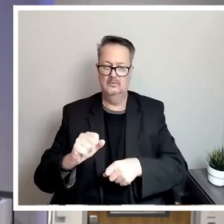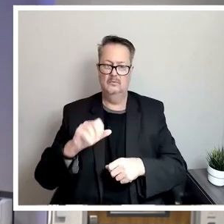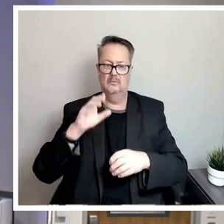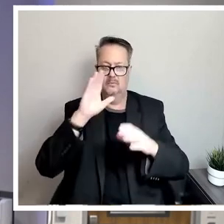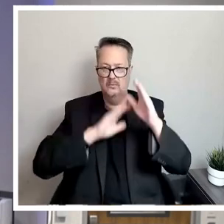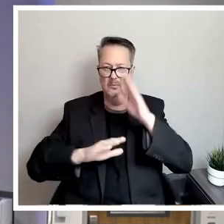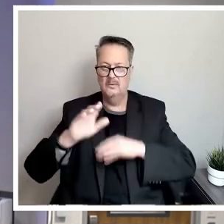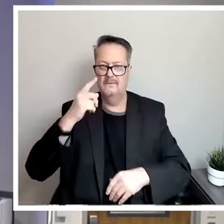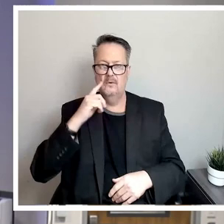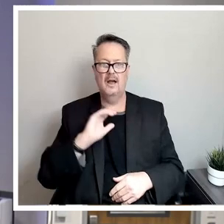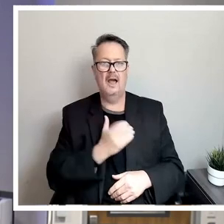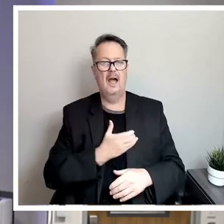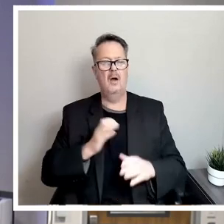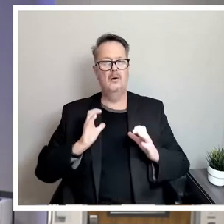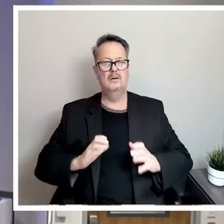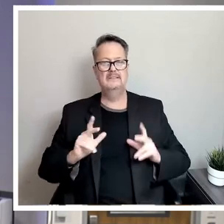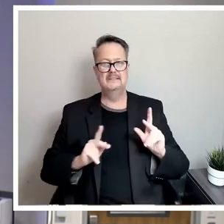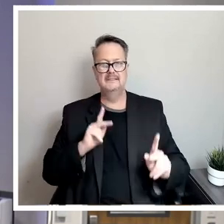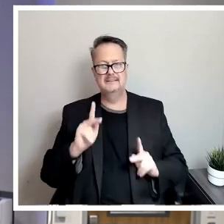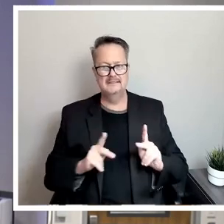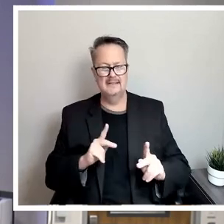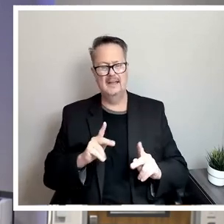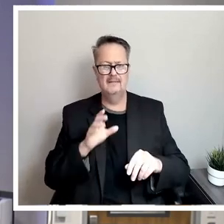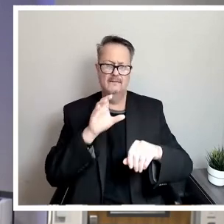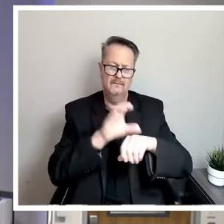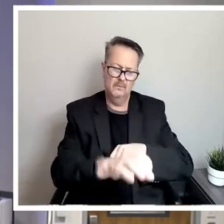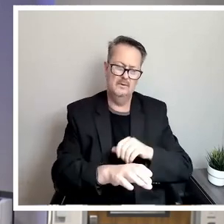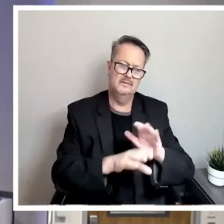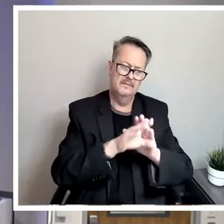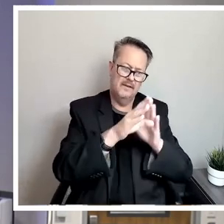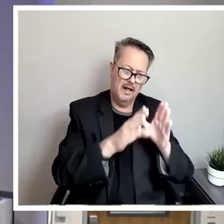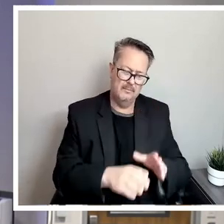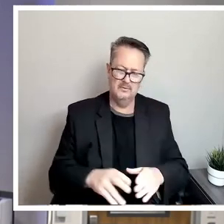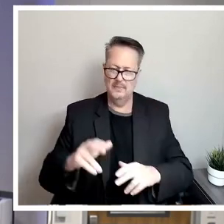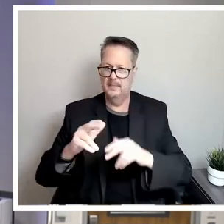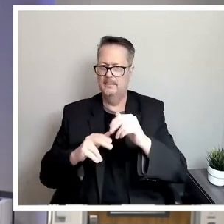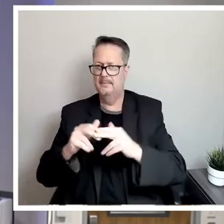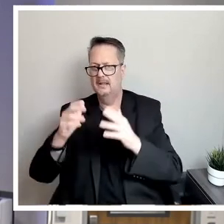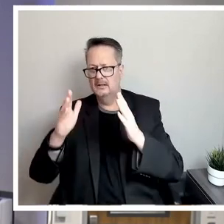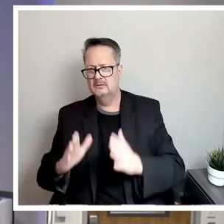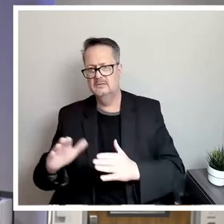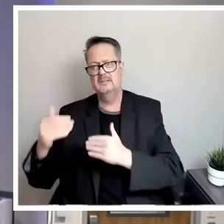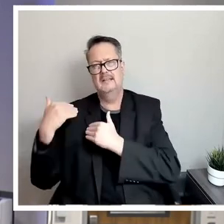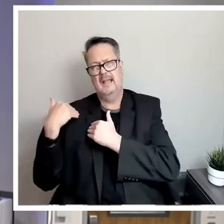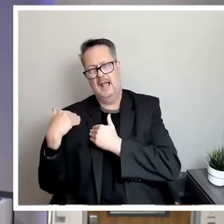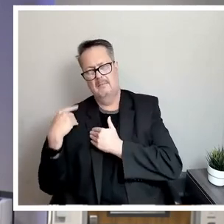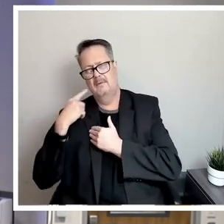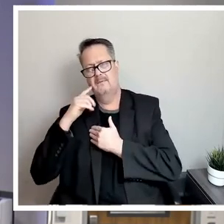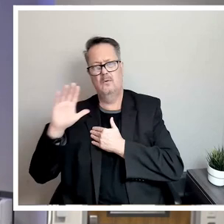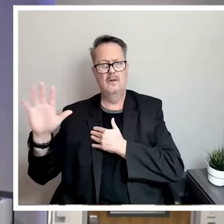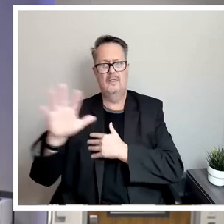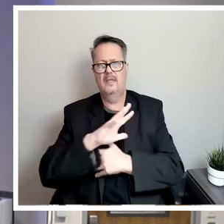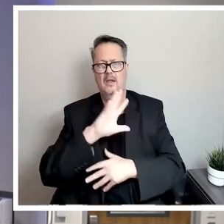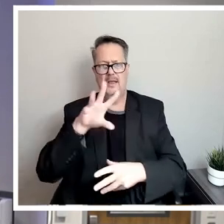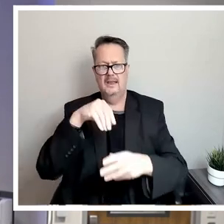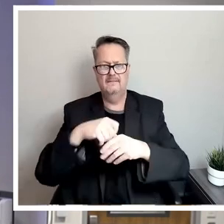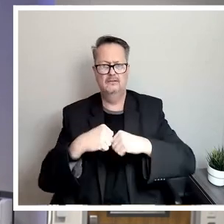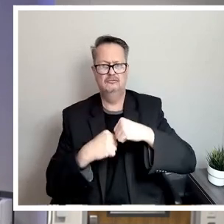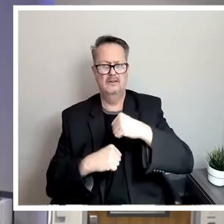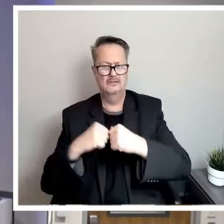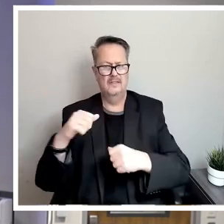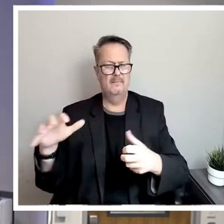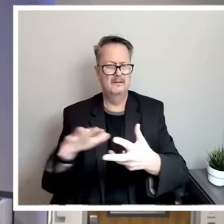make the developers and the builders accountable for all the infrastructure that they've been destroying in